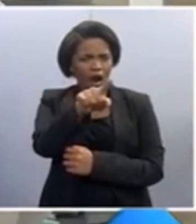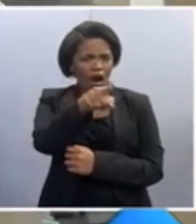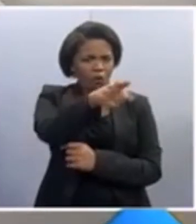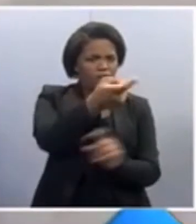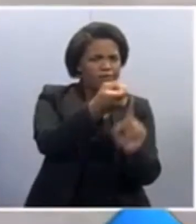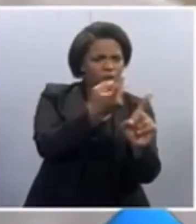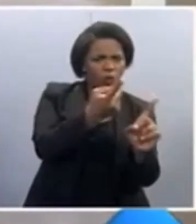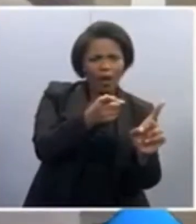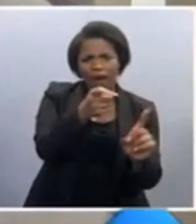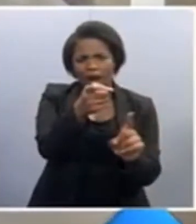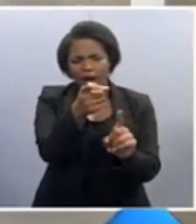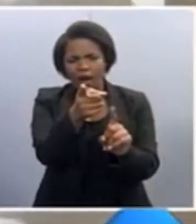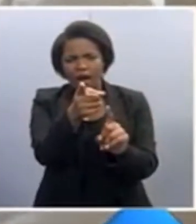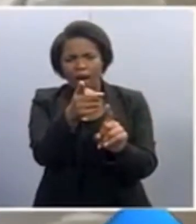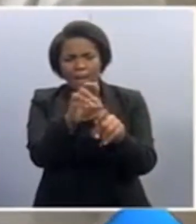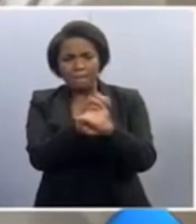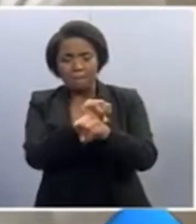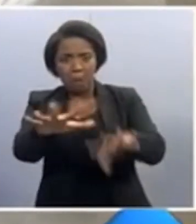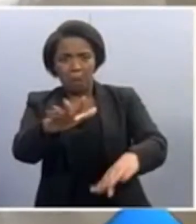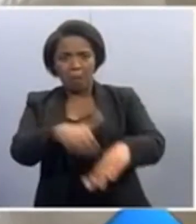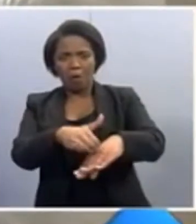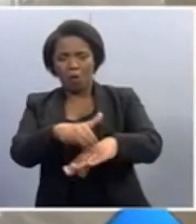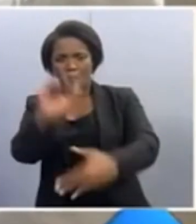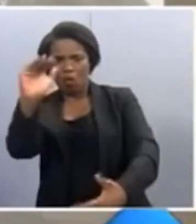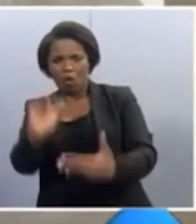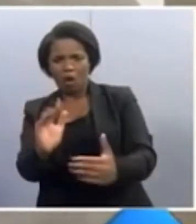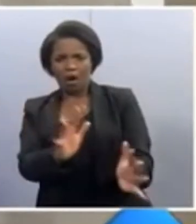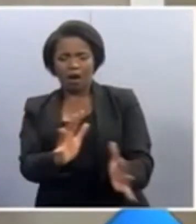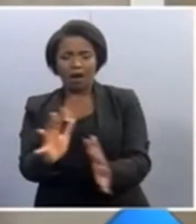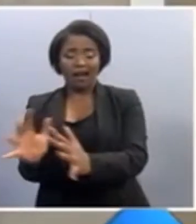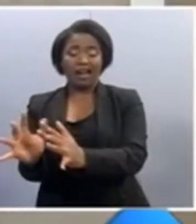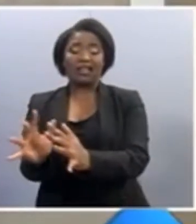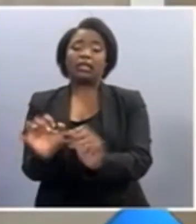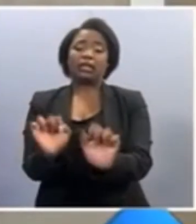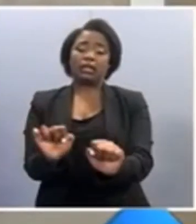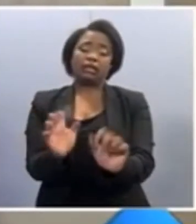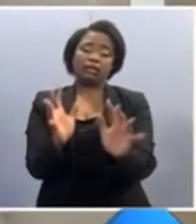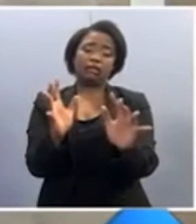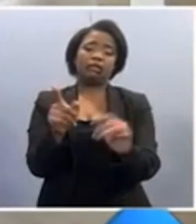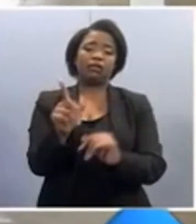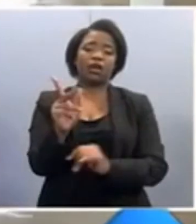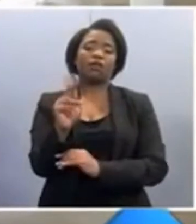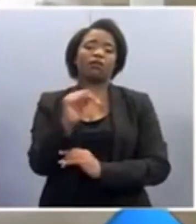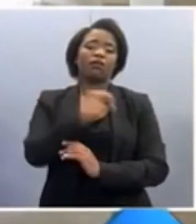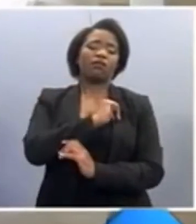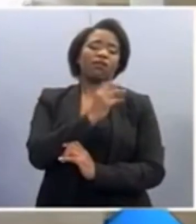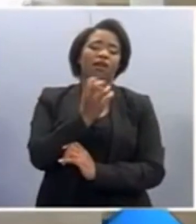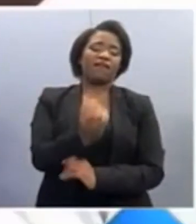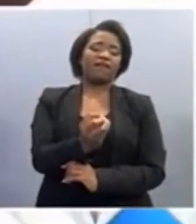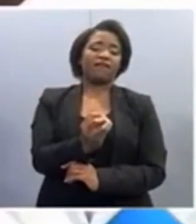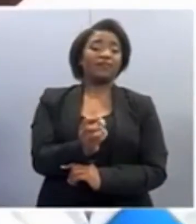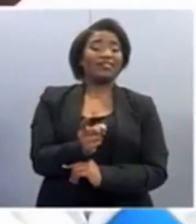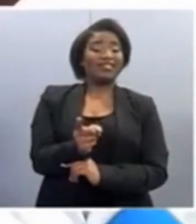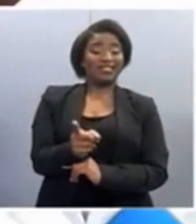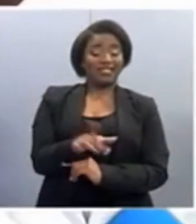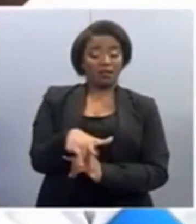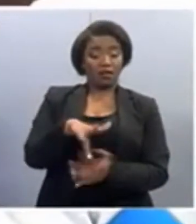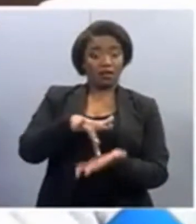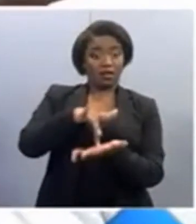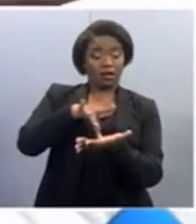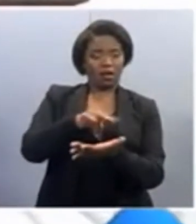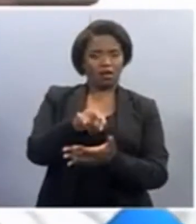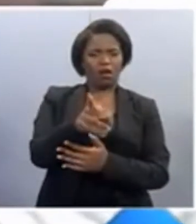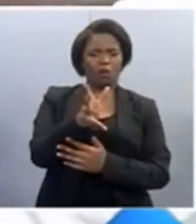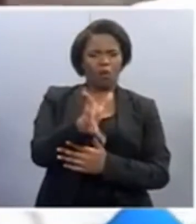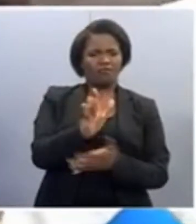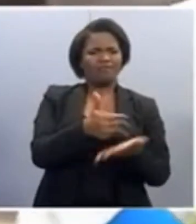There are six other DNA research labs in the country. The facilities supply diagnostics that will ultimately